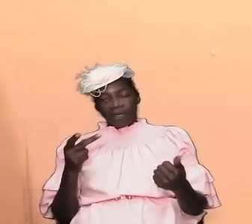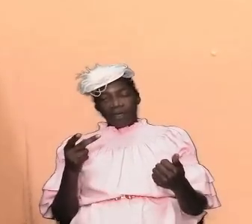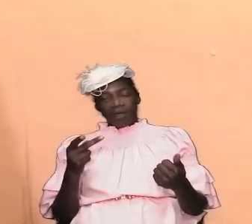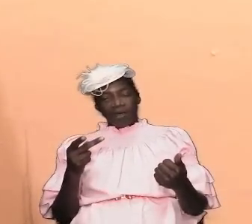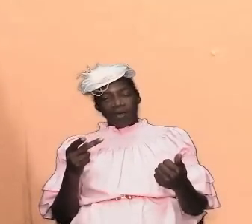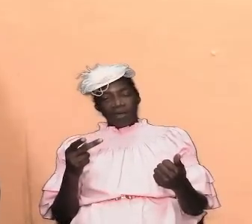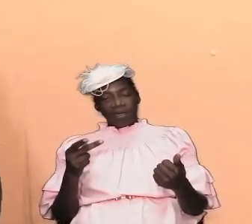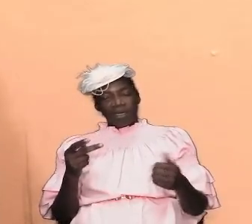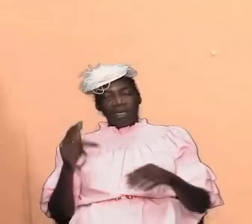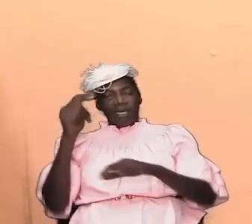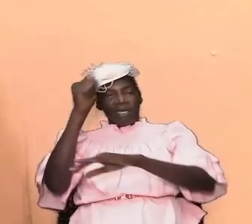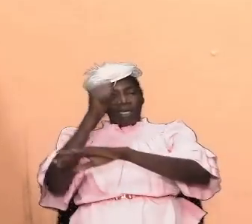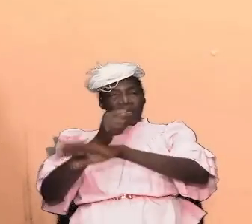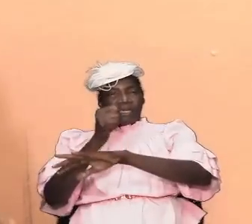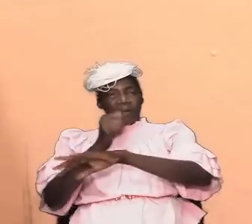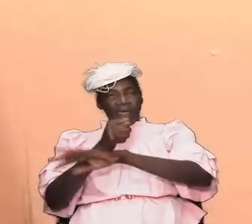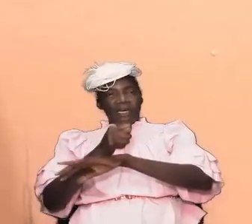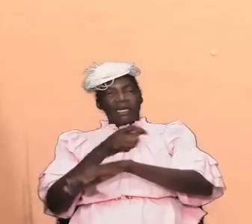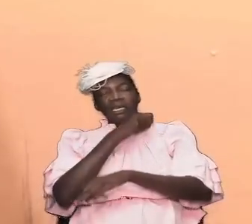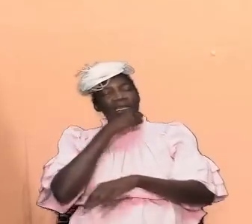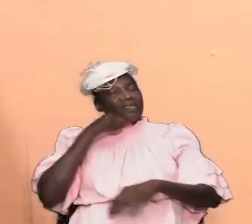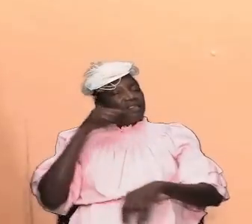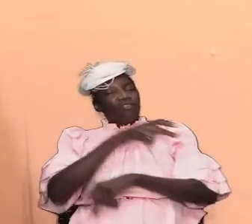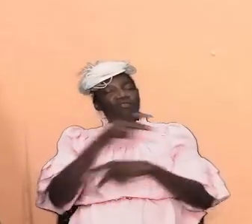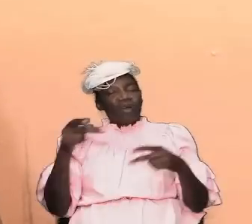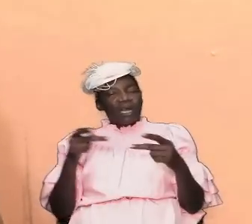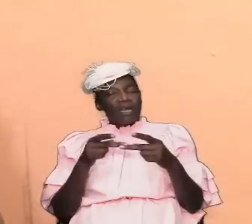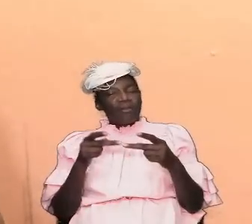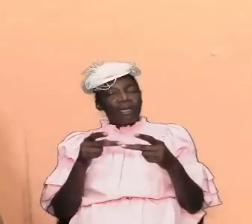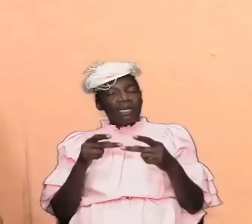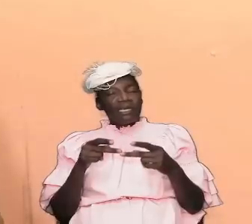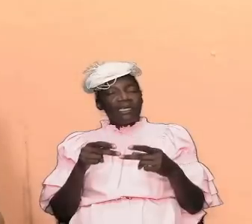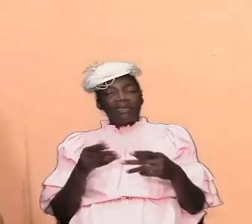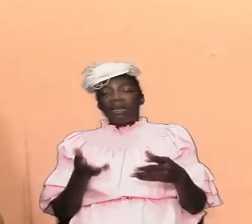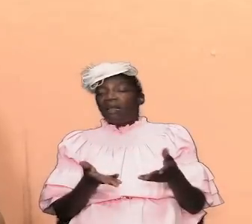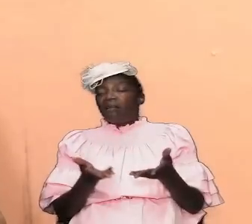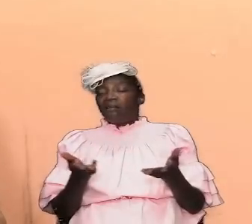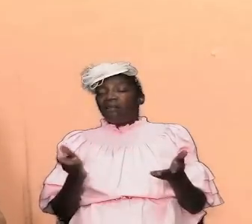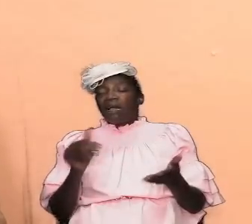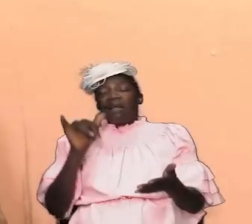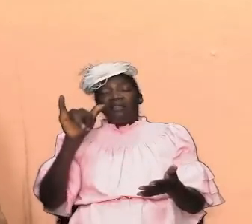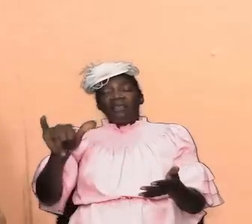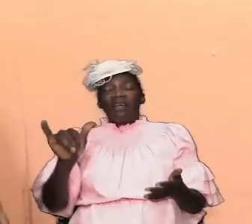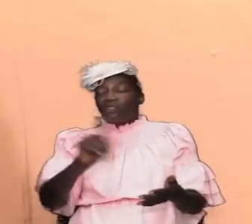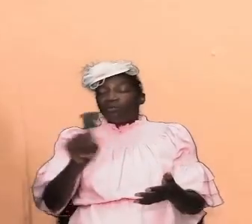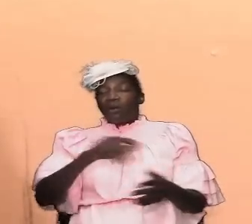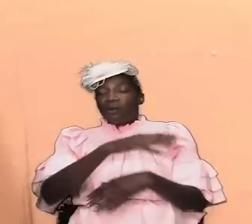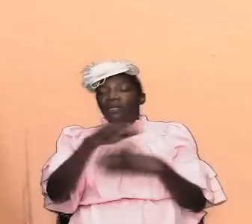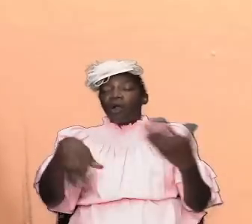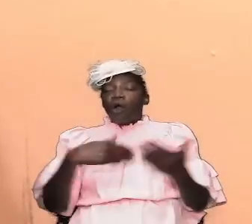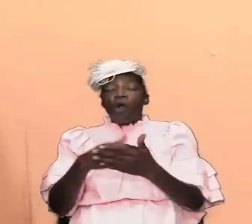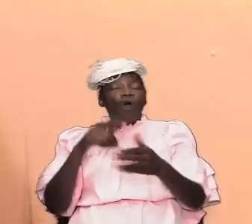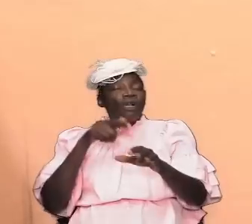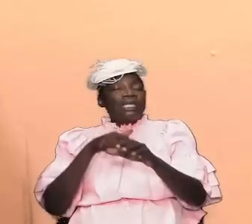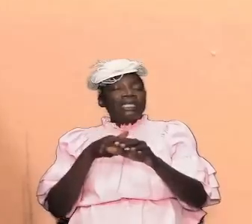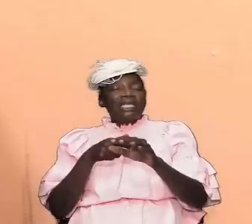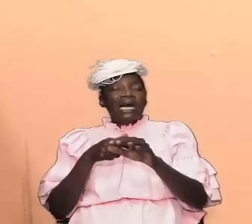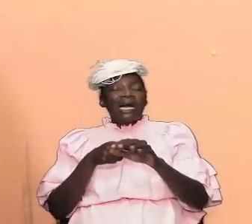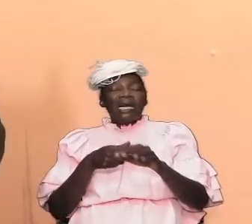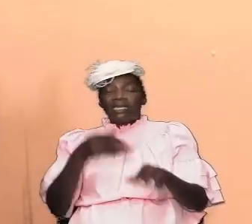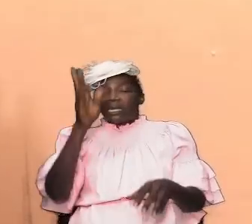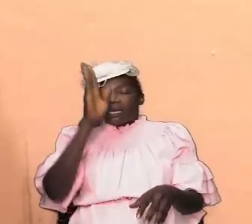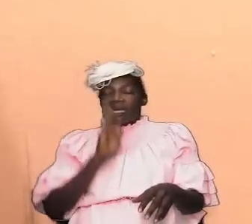the tabernacle in the wilderness because that is where it all began you would know by now that god when he